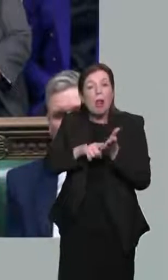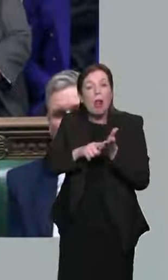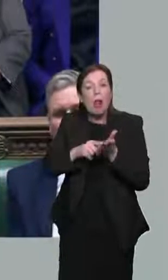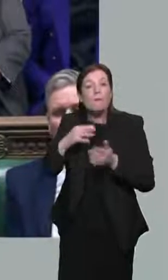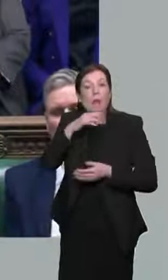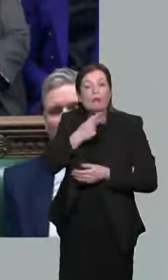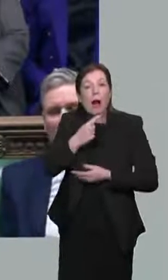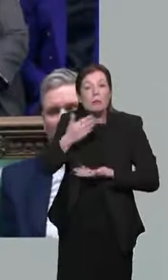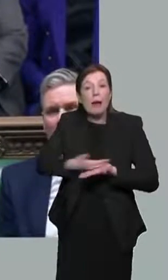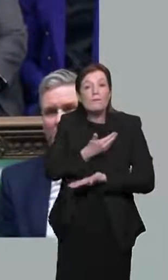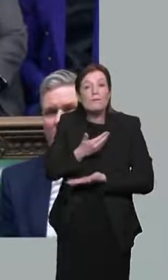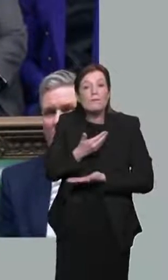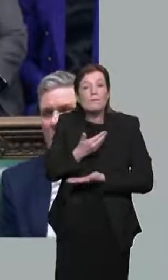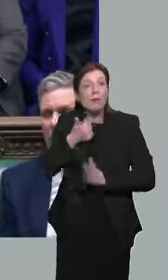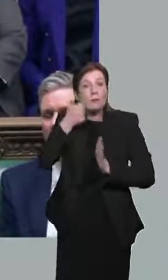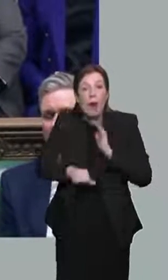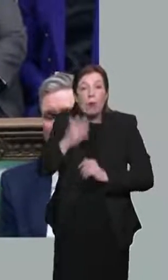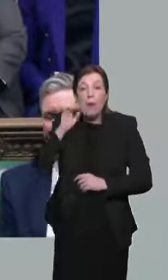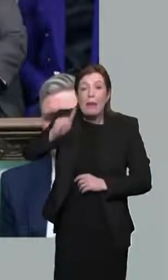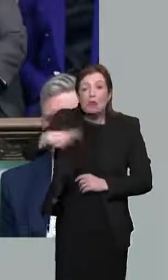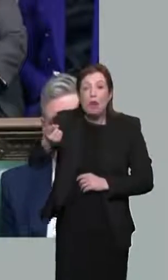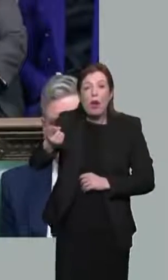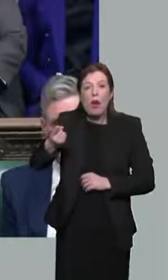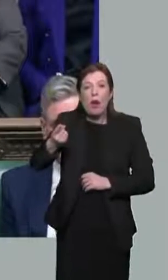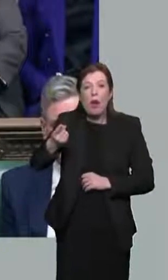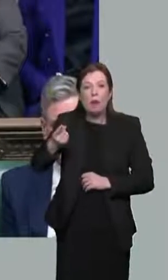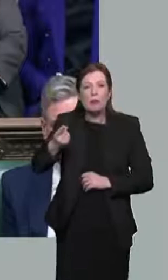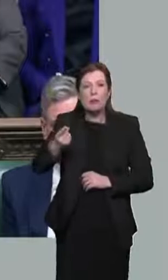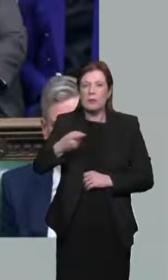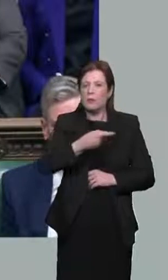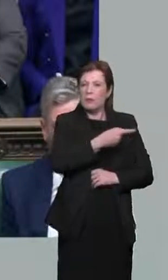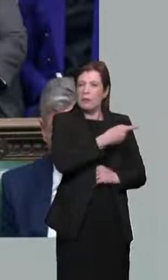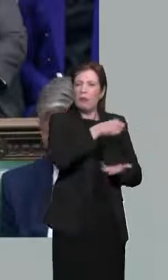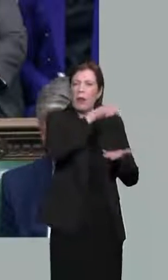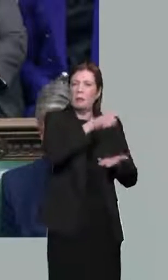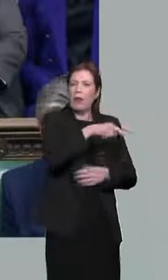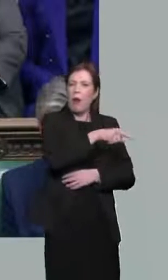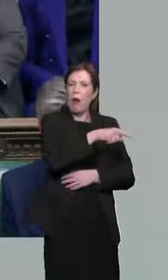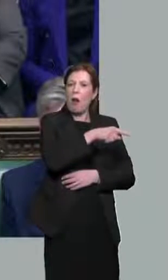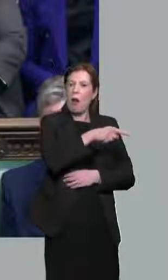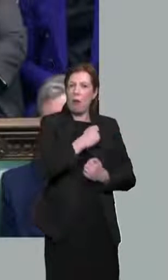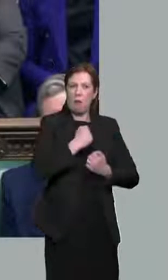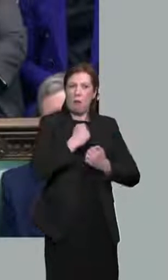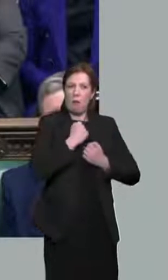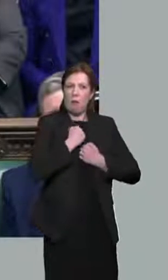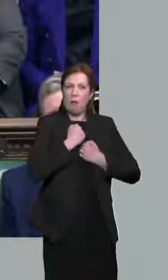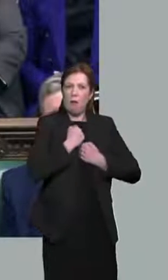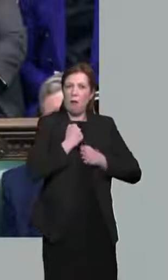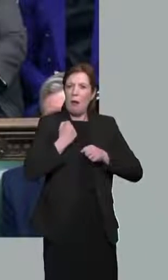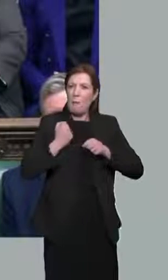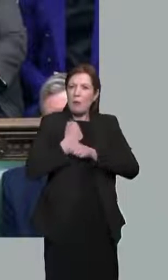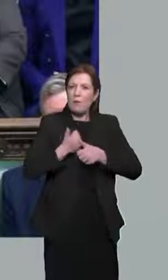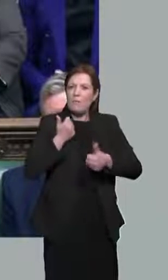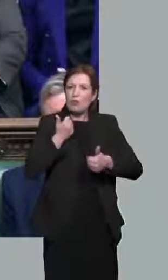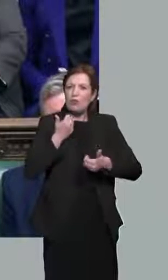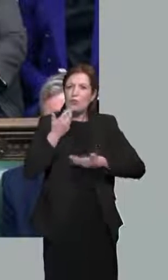to people from next year. And the silence from the Chancellor on our energy-intensive manufacturing